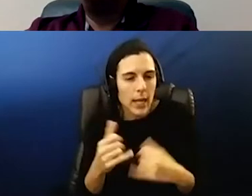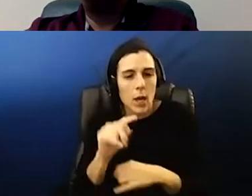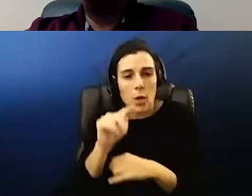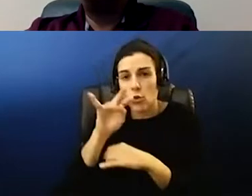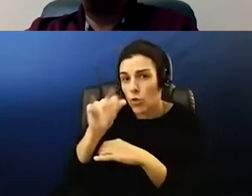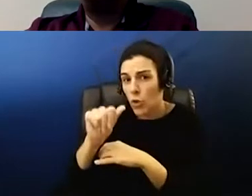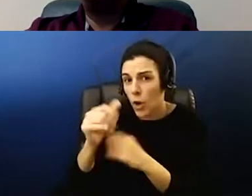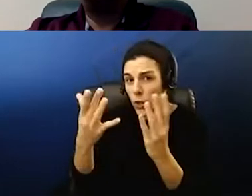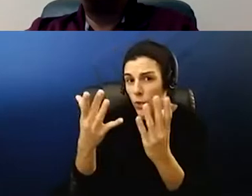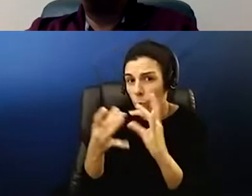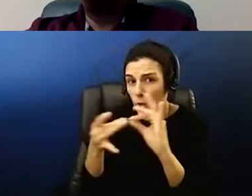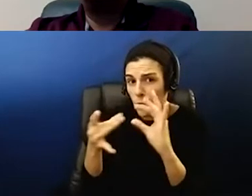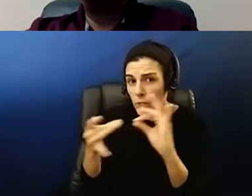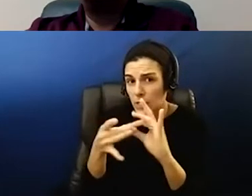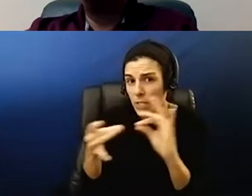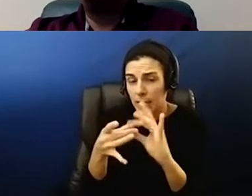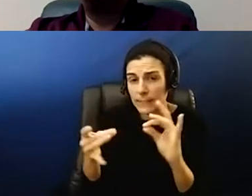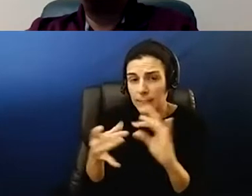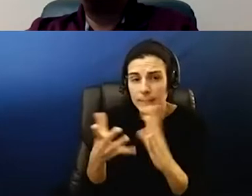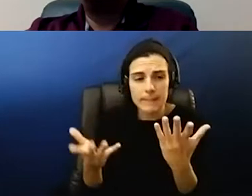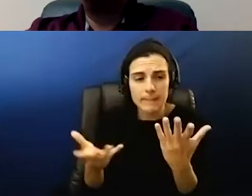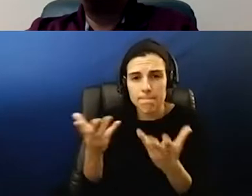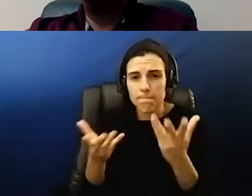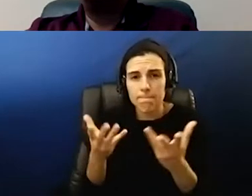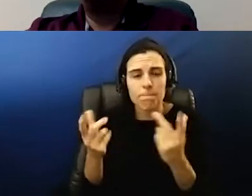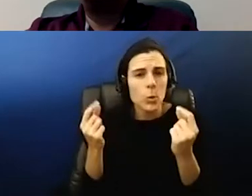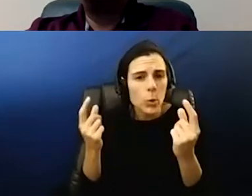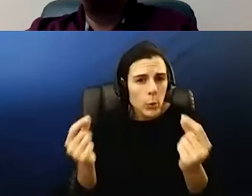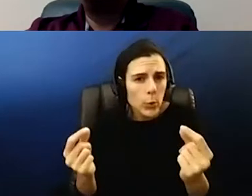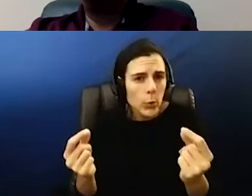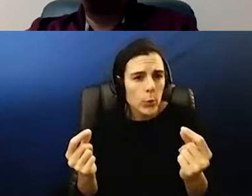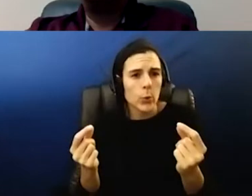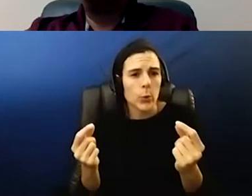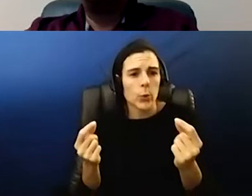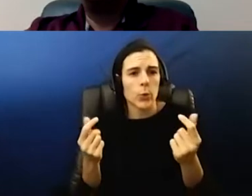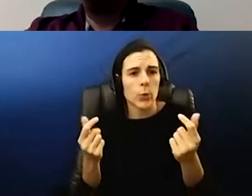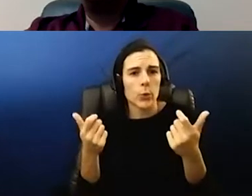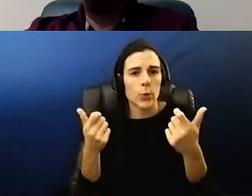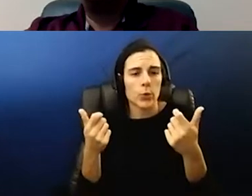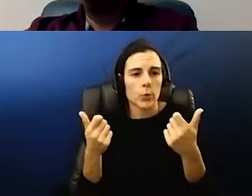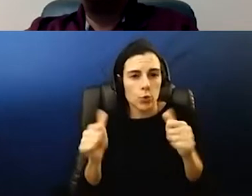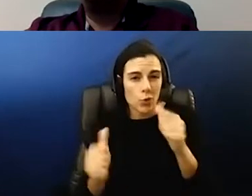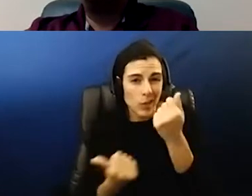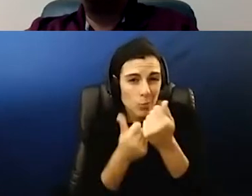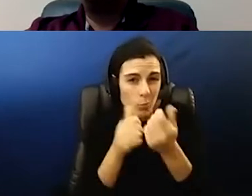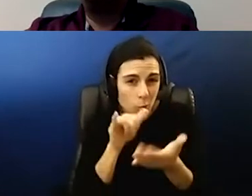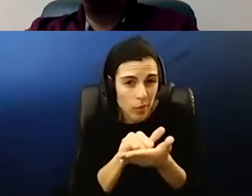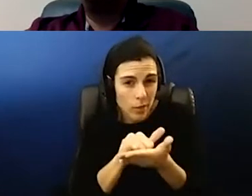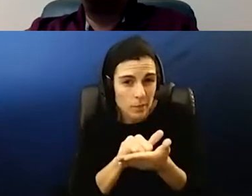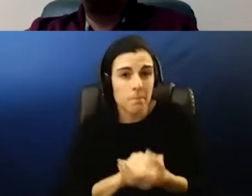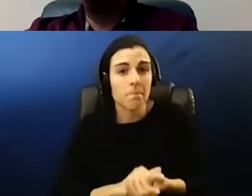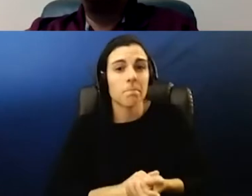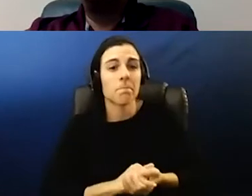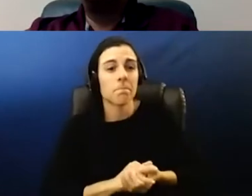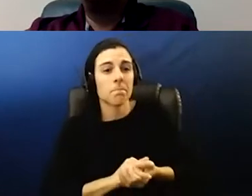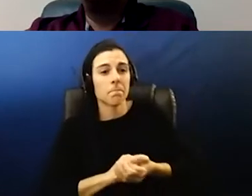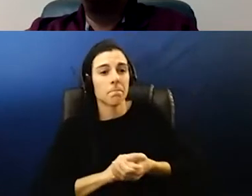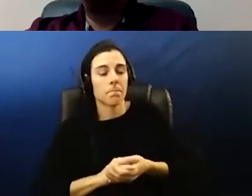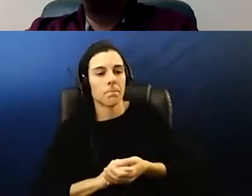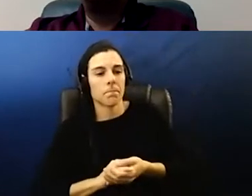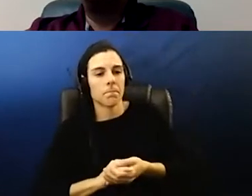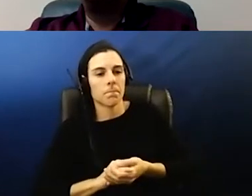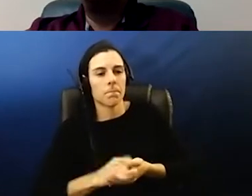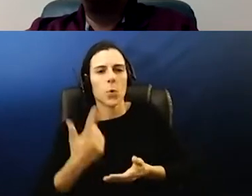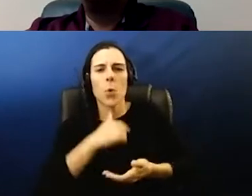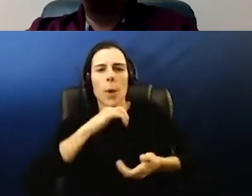talk a little bit about where we are with that what we've done to try to bolster those sure um we